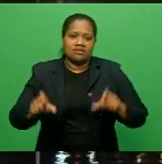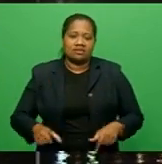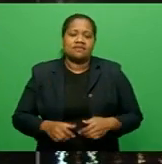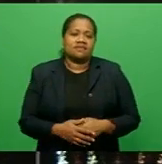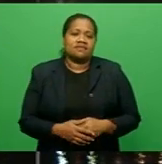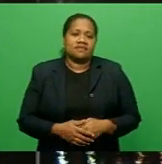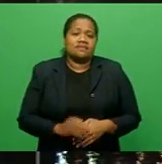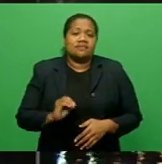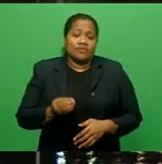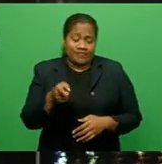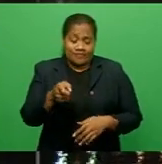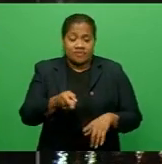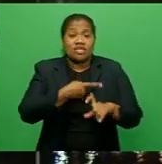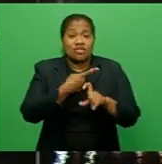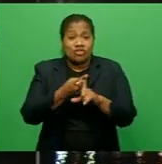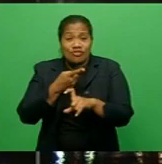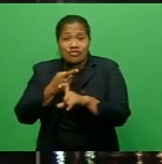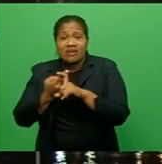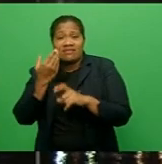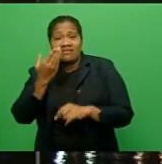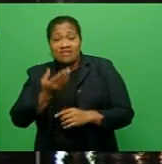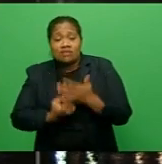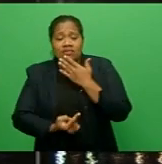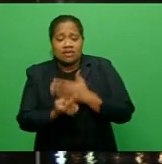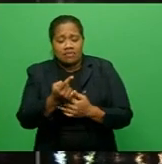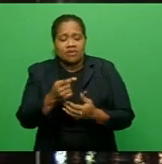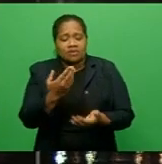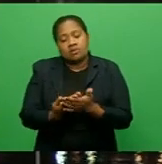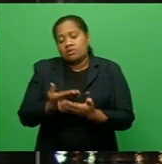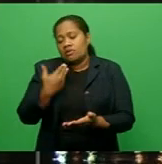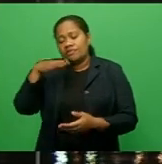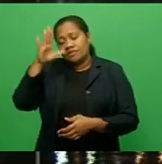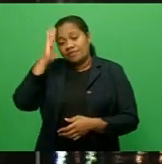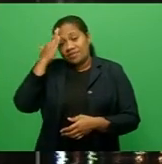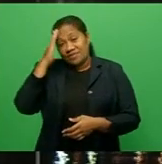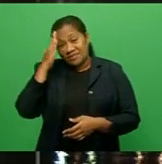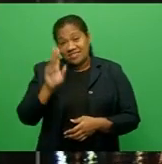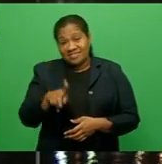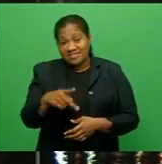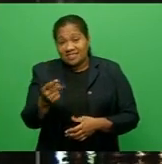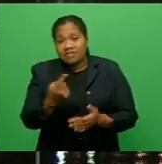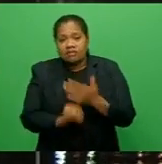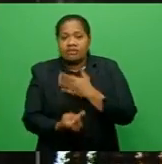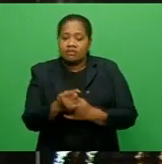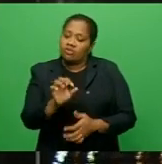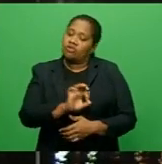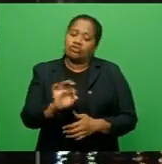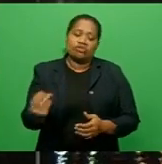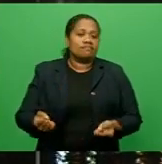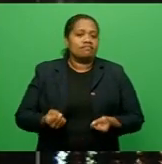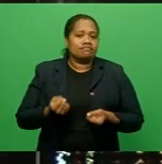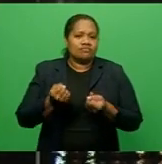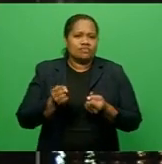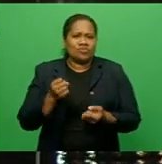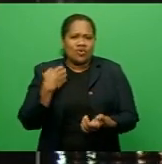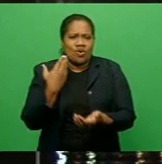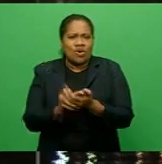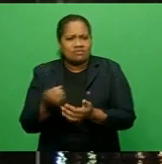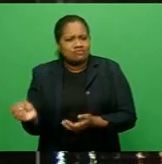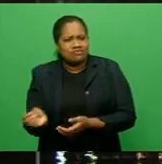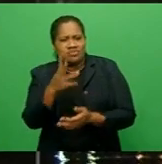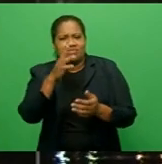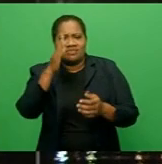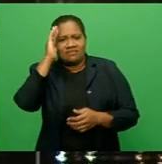Kumar has been ordered to deactivate his Facebook page and other social media accounts and not publish anything until his case concludes.